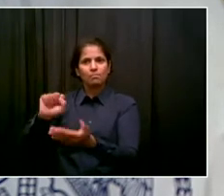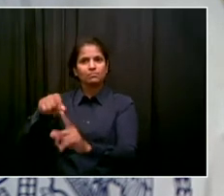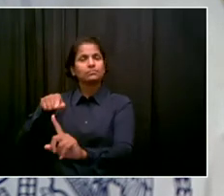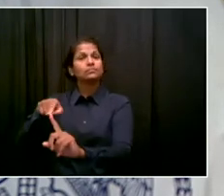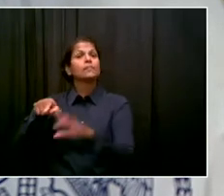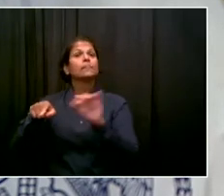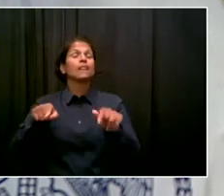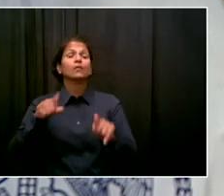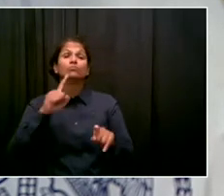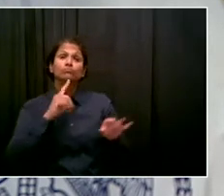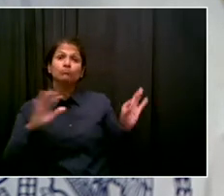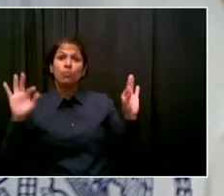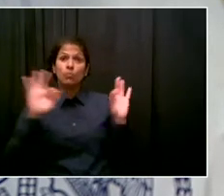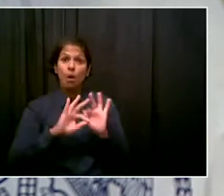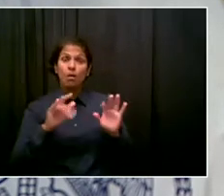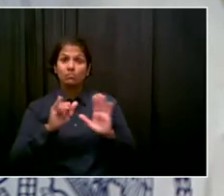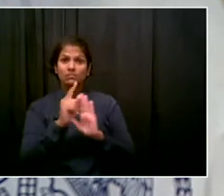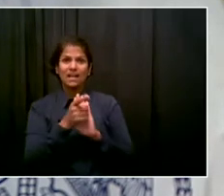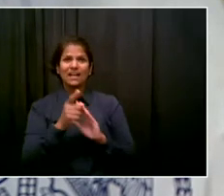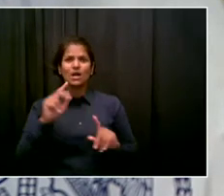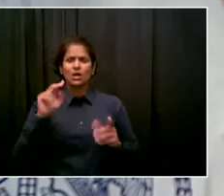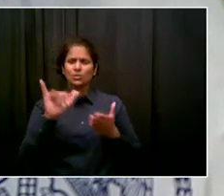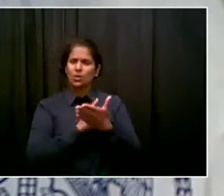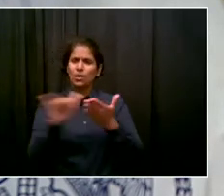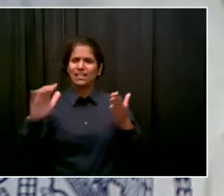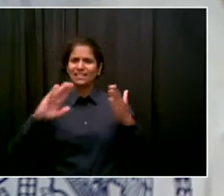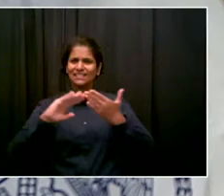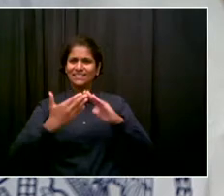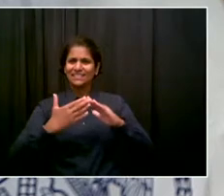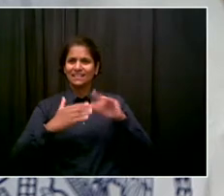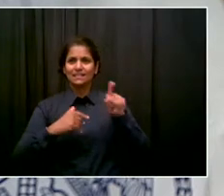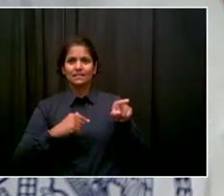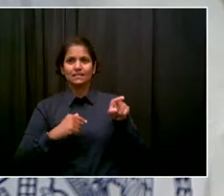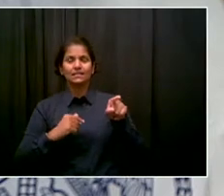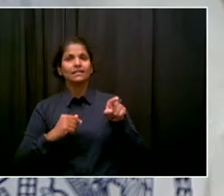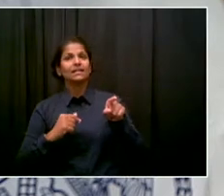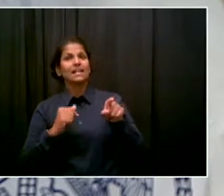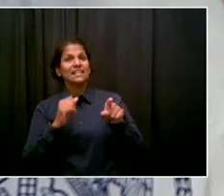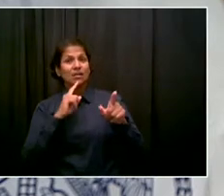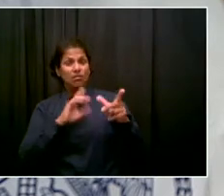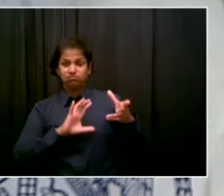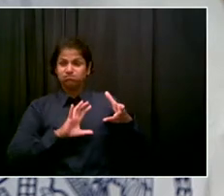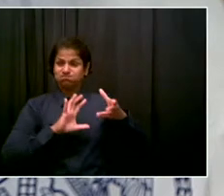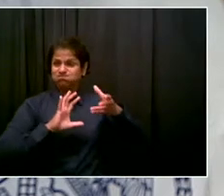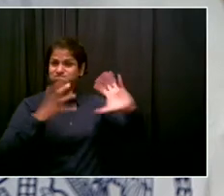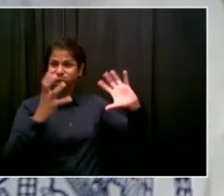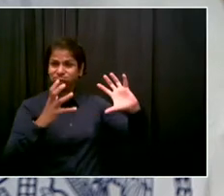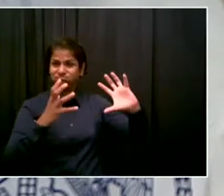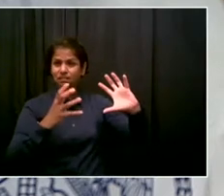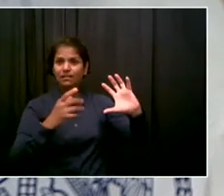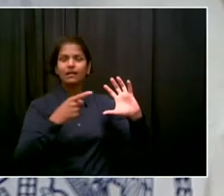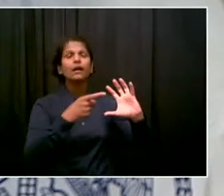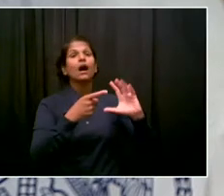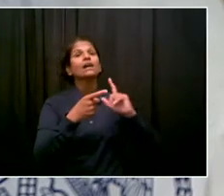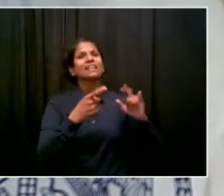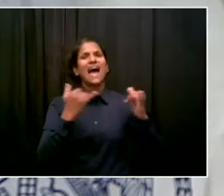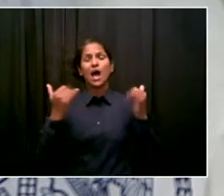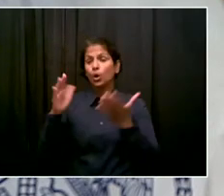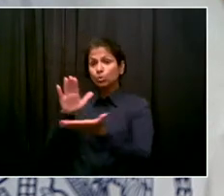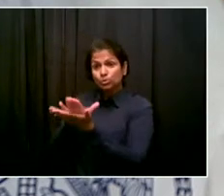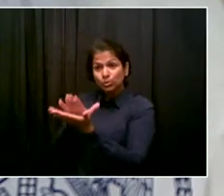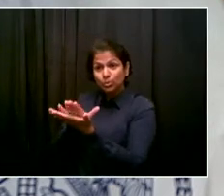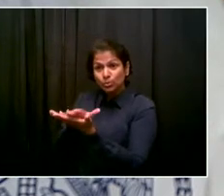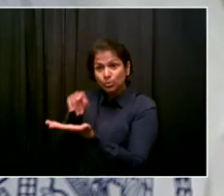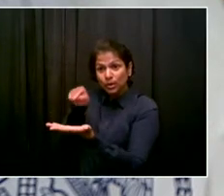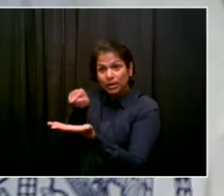ways. Our health situation getting better all the times. Our schools are coming back in September. Our economy is coming back. You can see jobs coming back. The peace we got to get right now